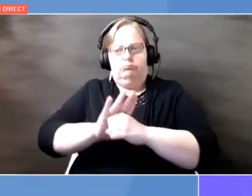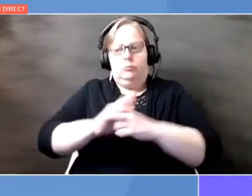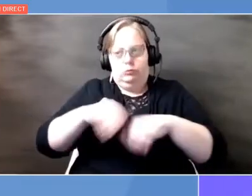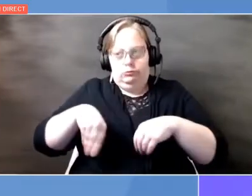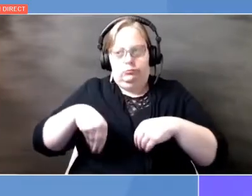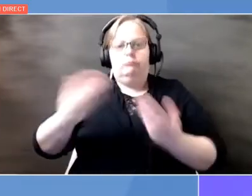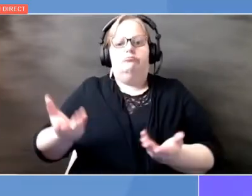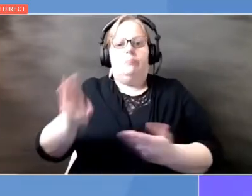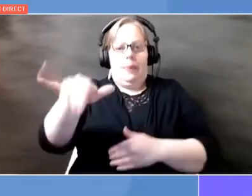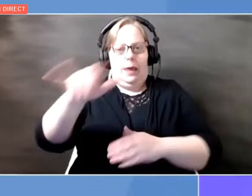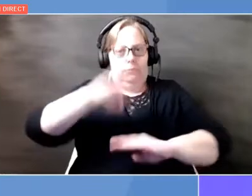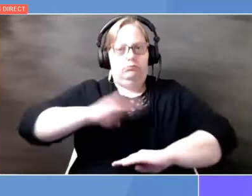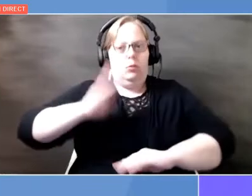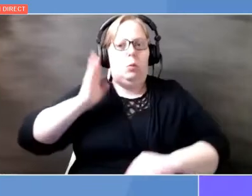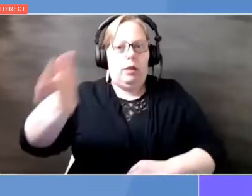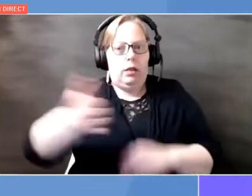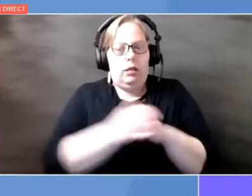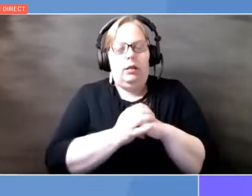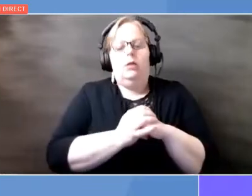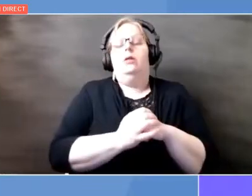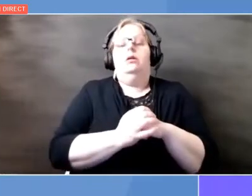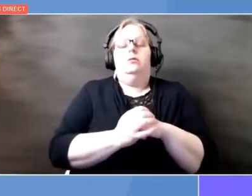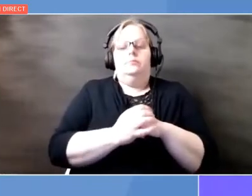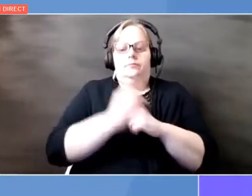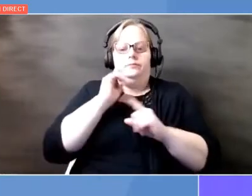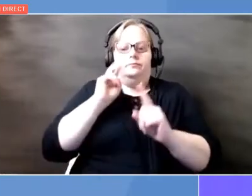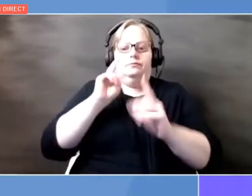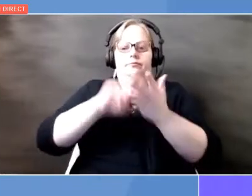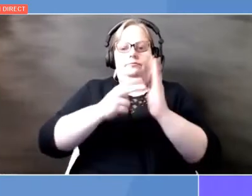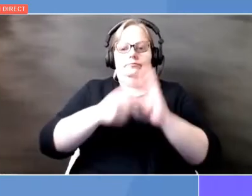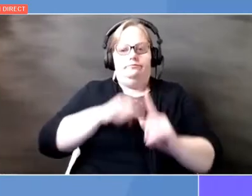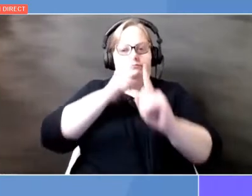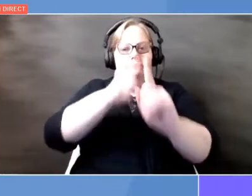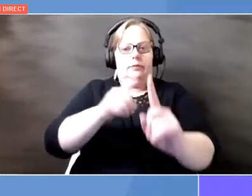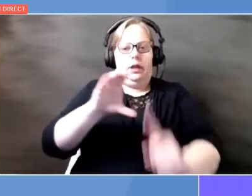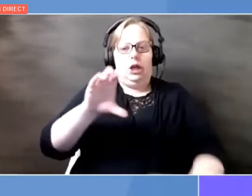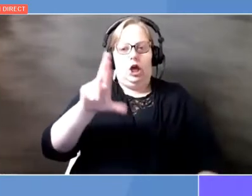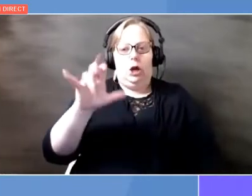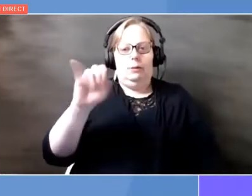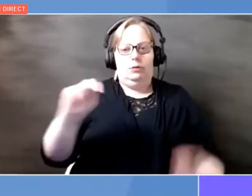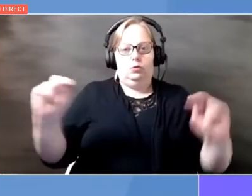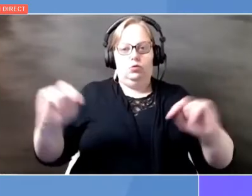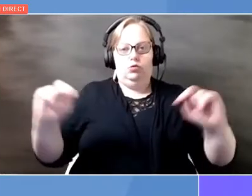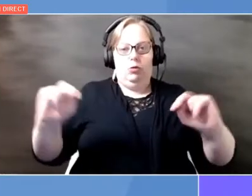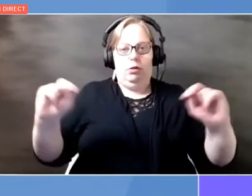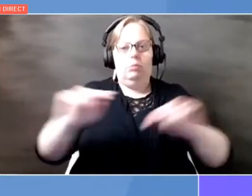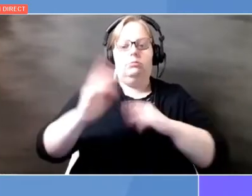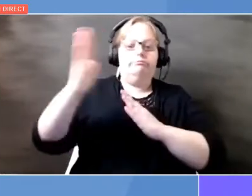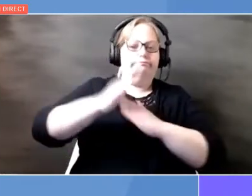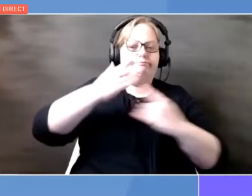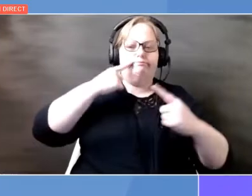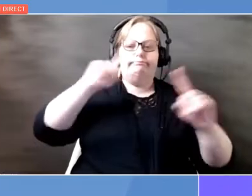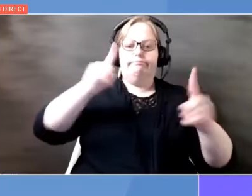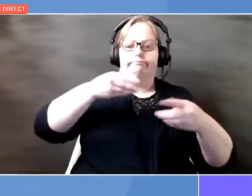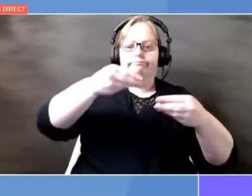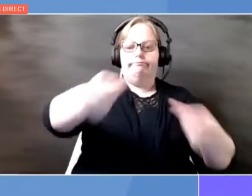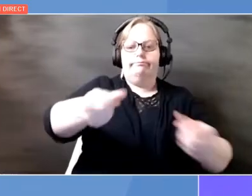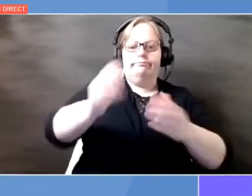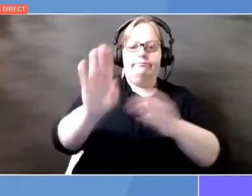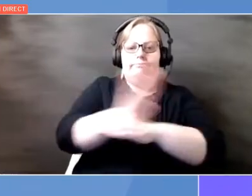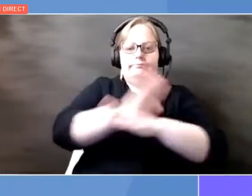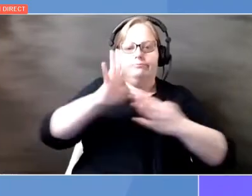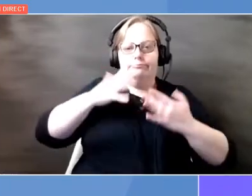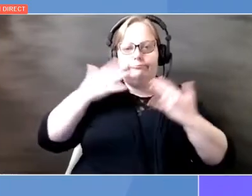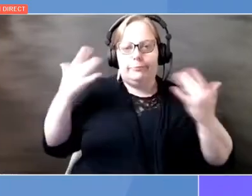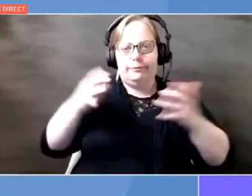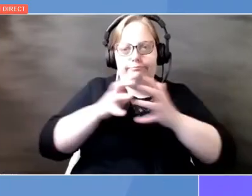We intend to get to carbon neutrality in the most efficient and business-friendly way possible. I think, as has been